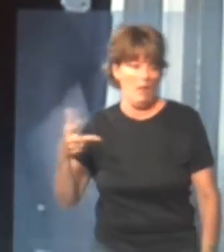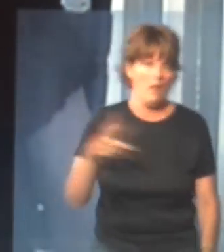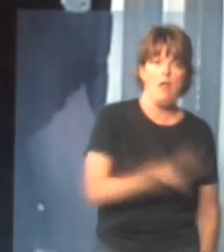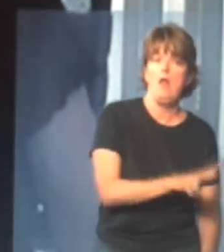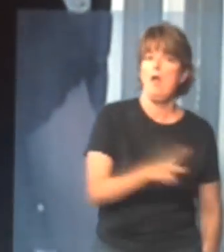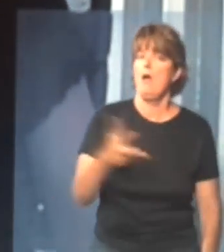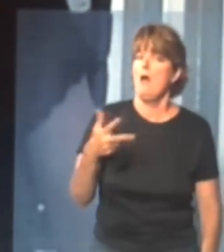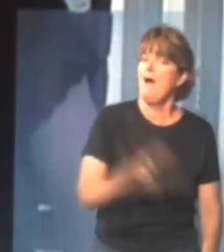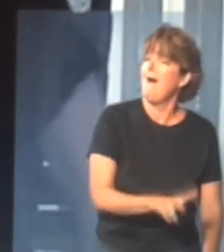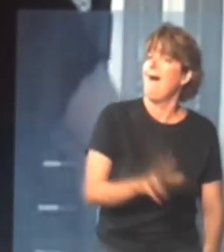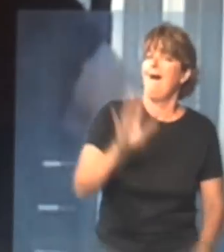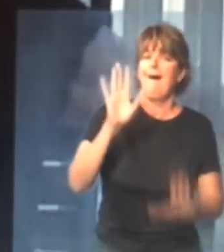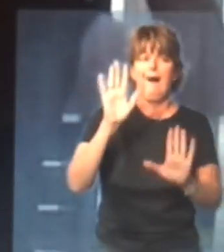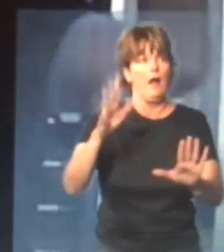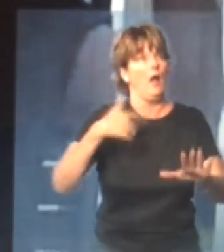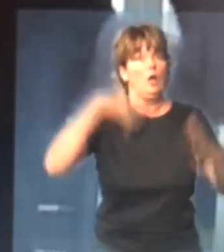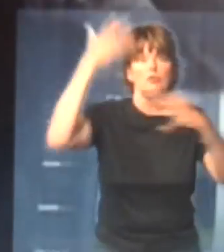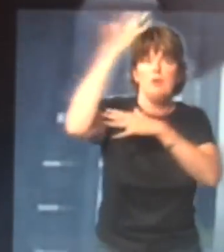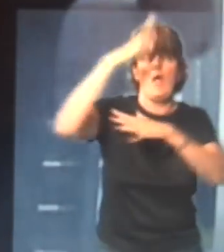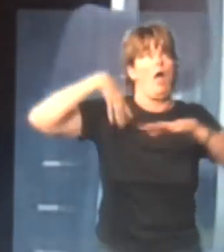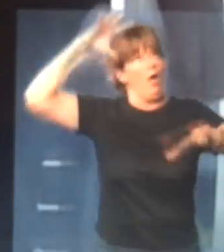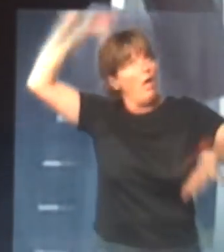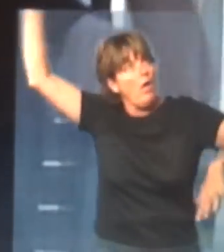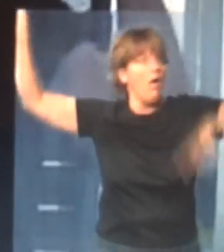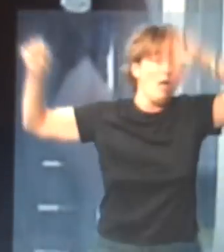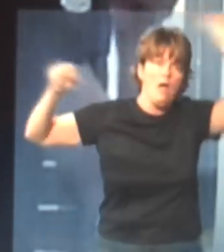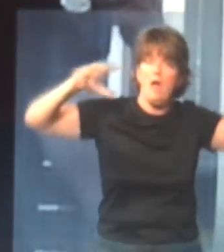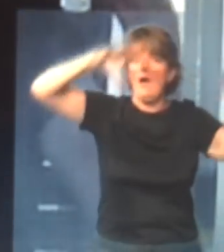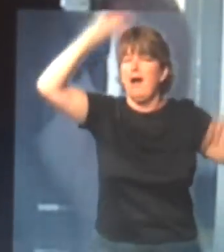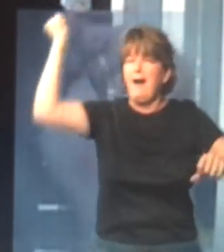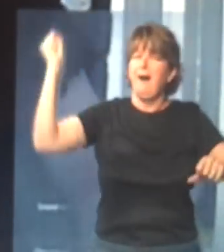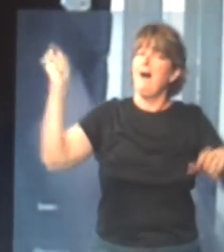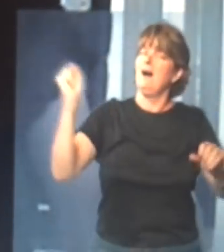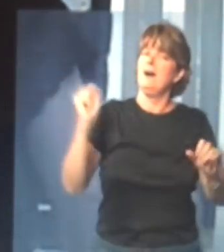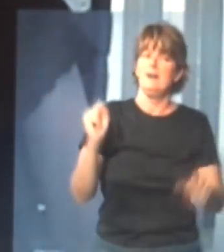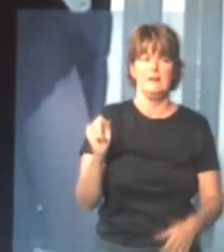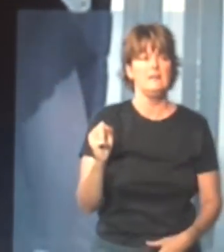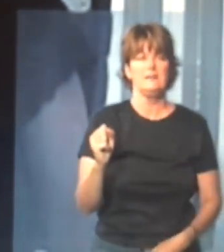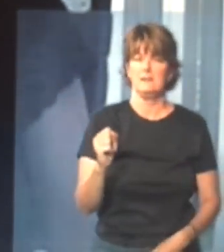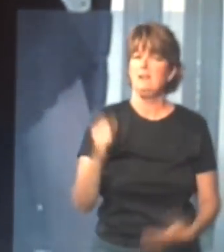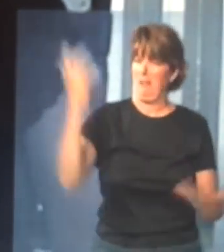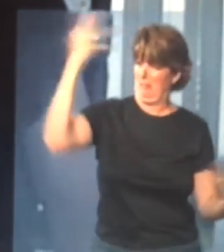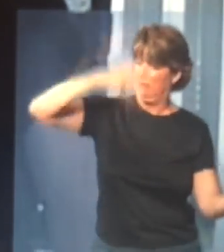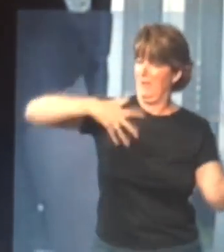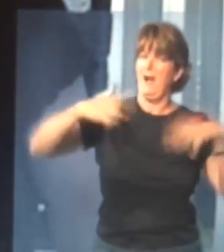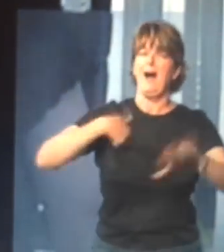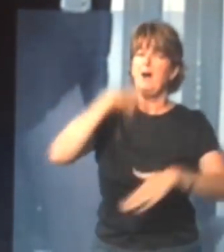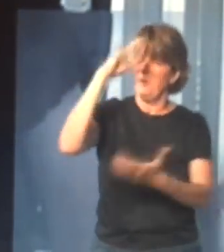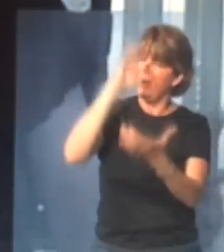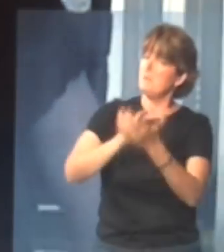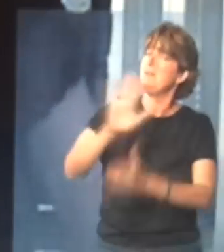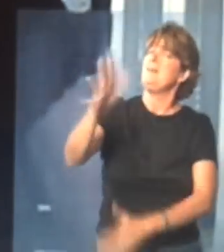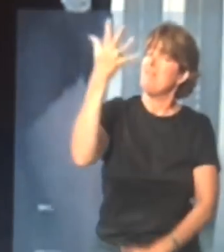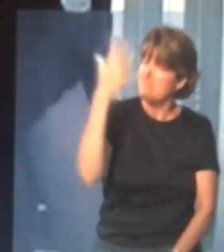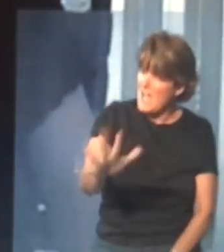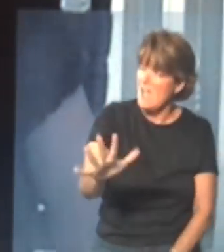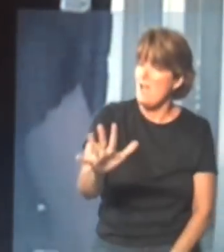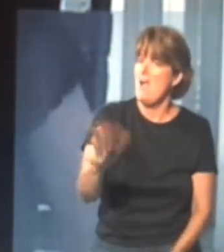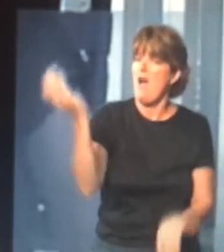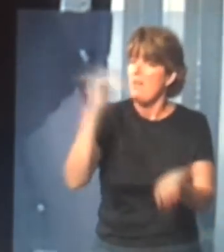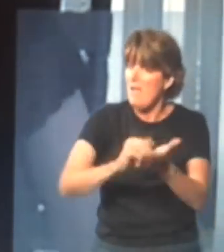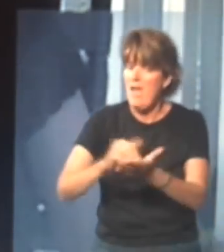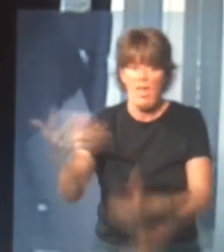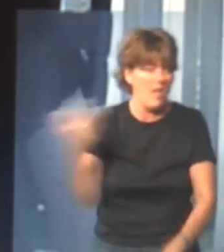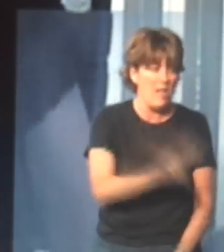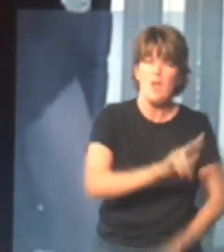and, and I kept, you know, pulling, you know, the trees out of my hair and everything, you know, the limbs, the limbs, and I told him, I said, don't go over to the